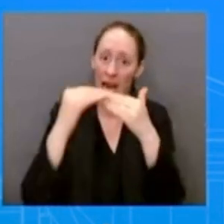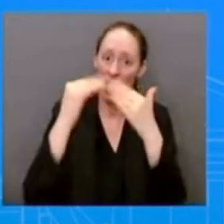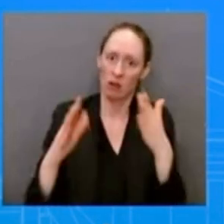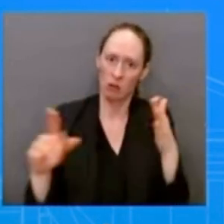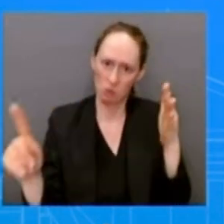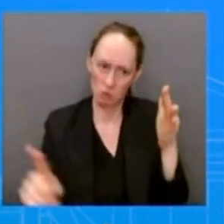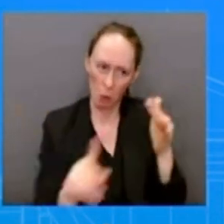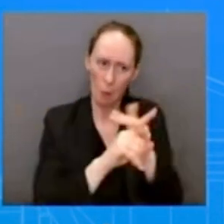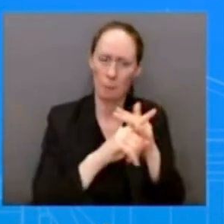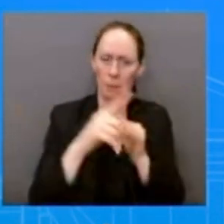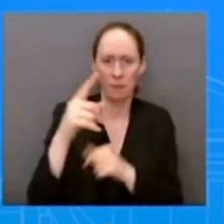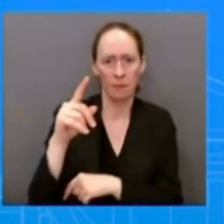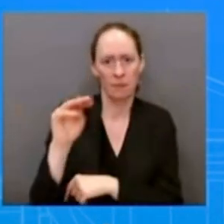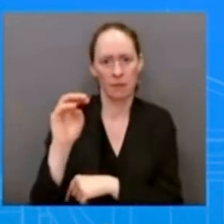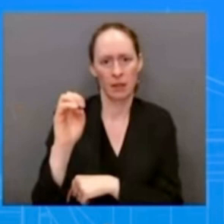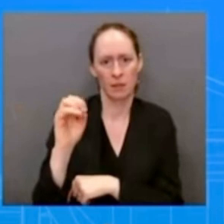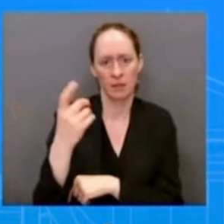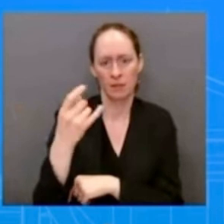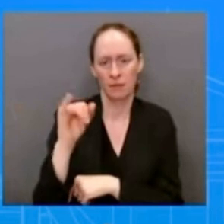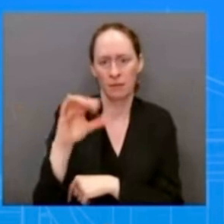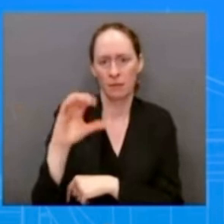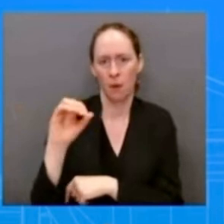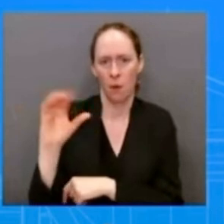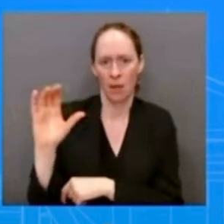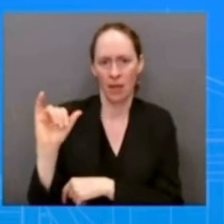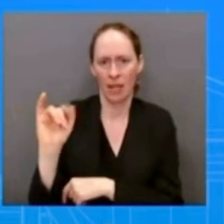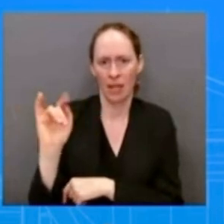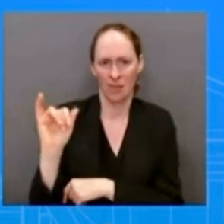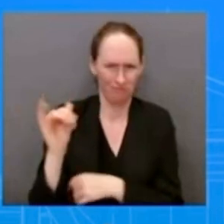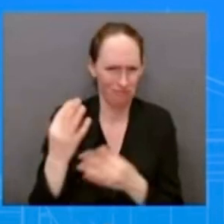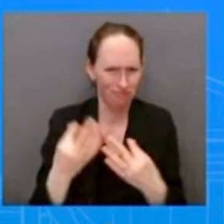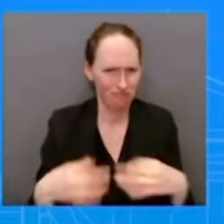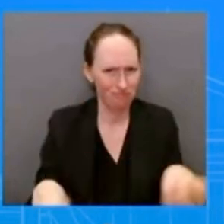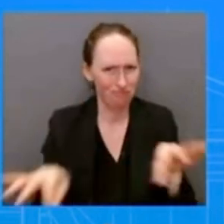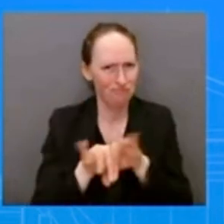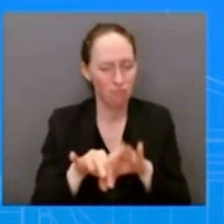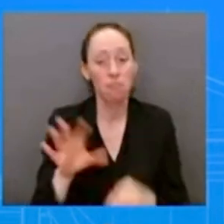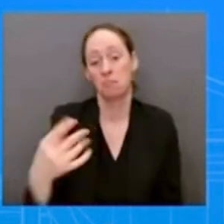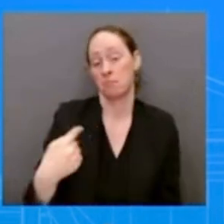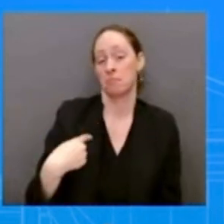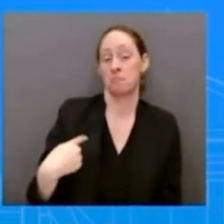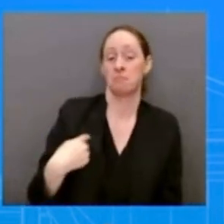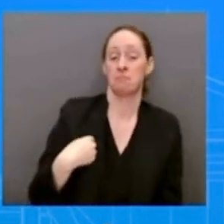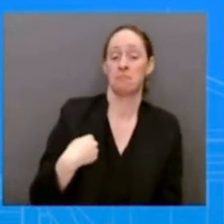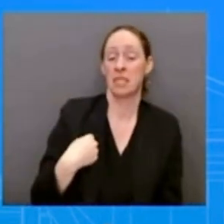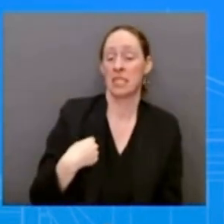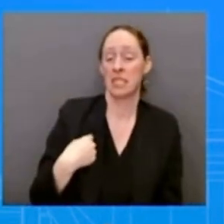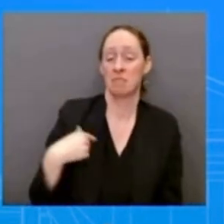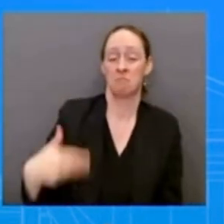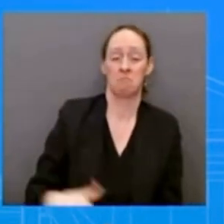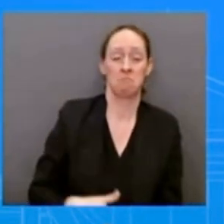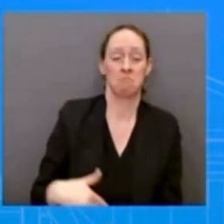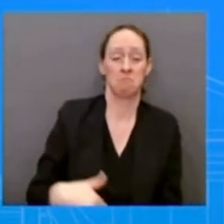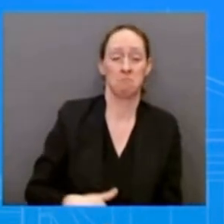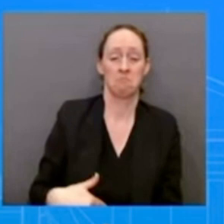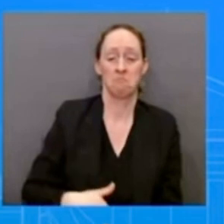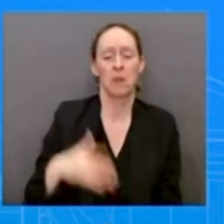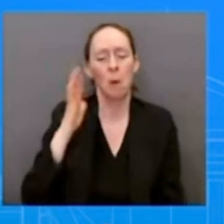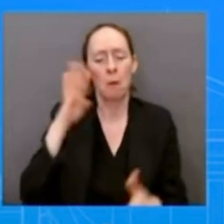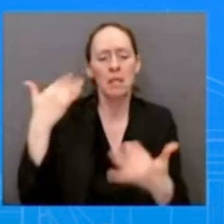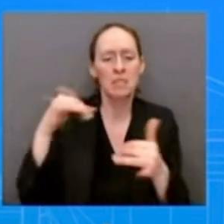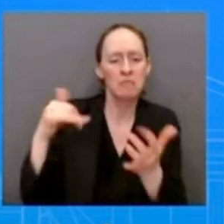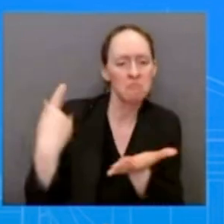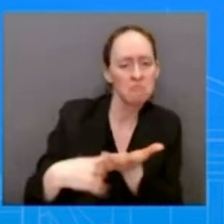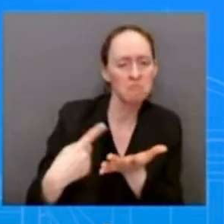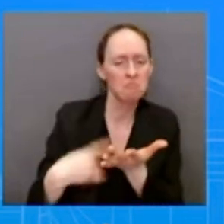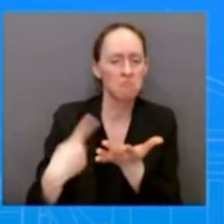followed up on that so I suspect that they'll continue to talk about this uh tomorrow and and Friday I have no no no doubt in my mind